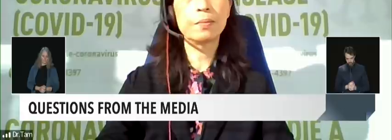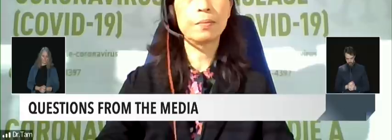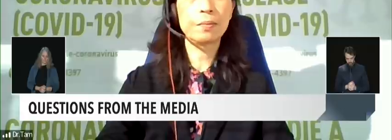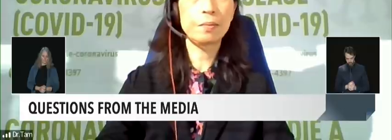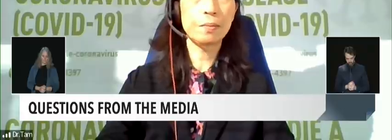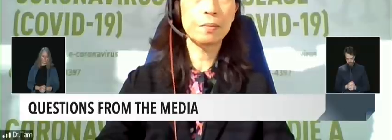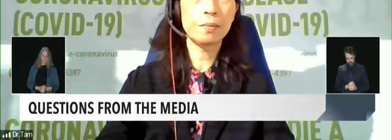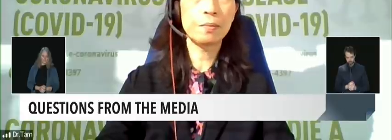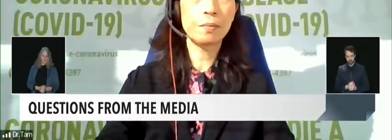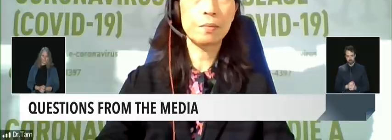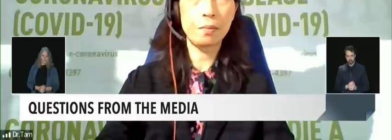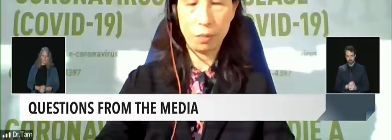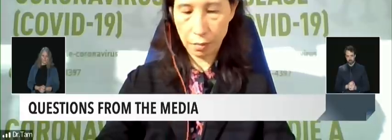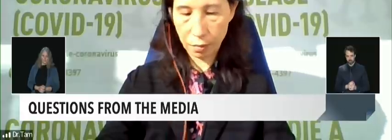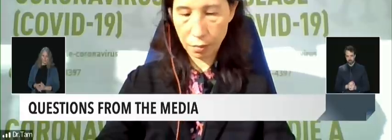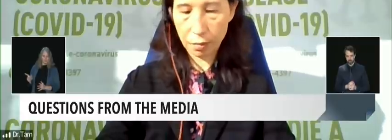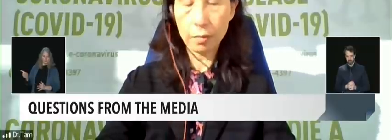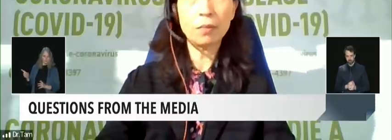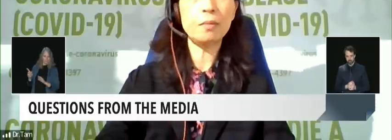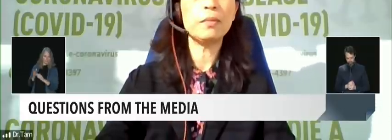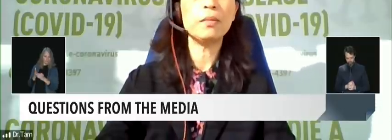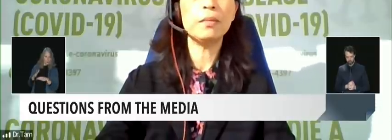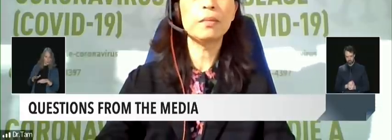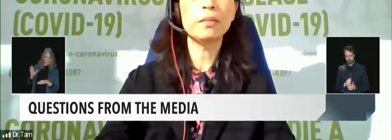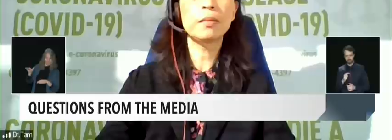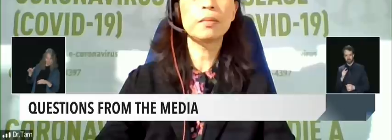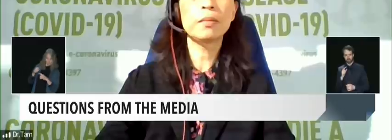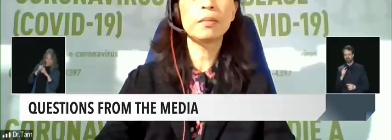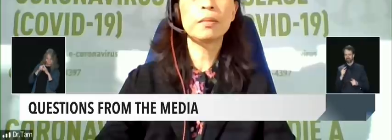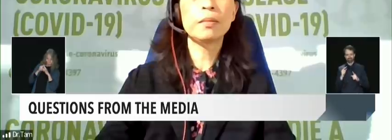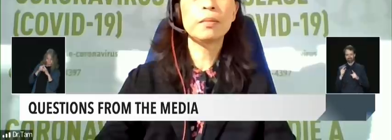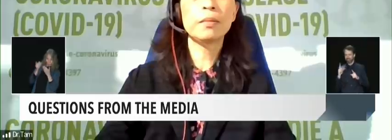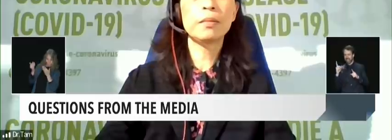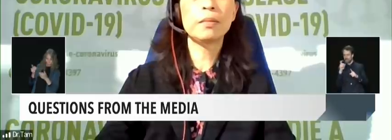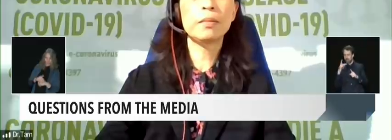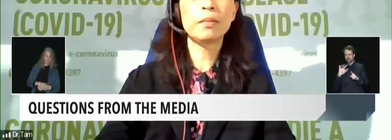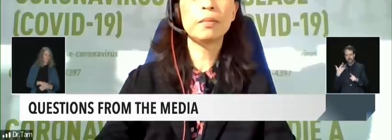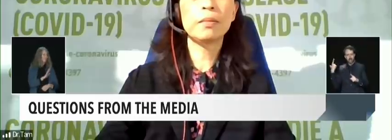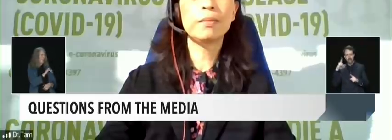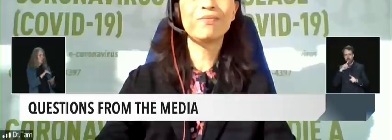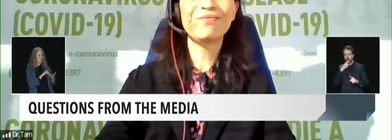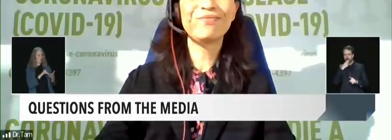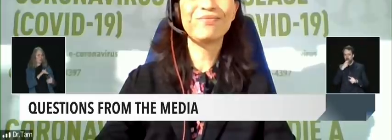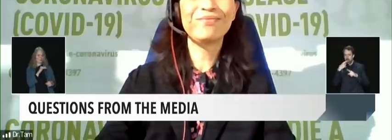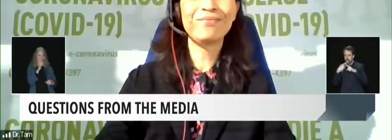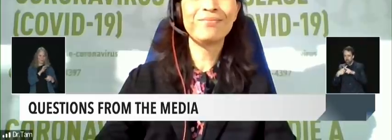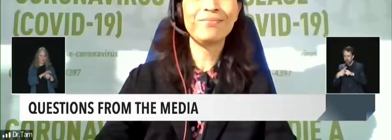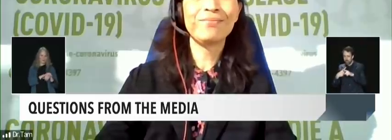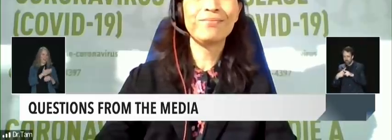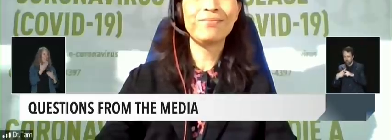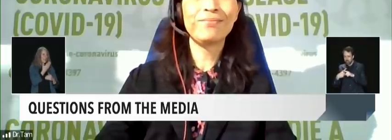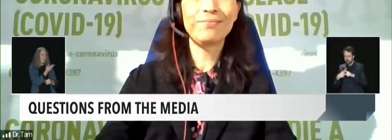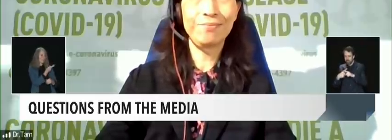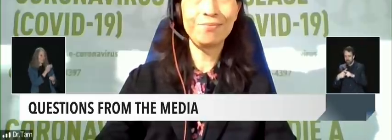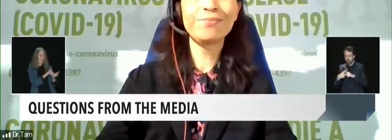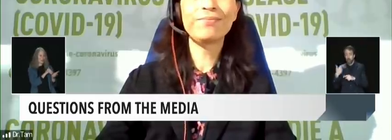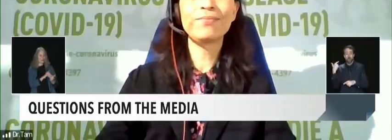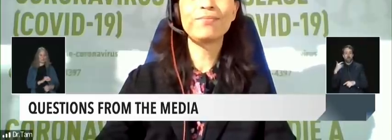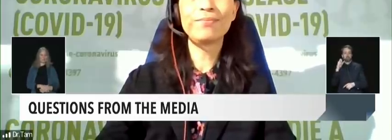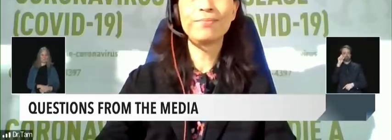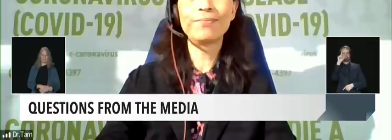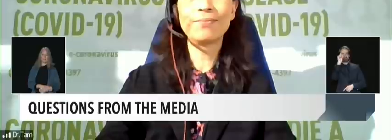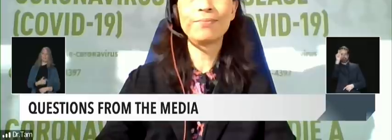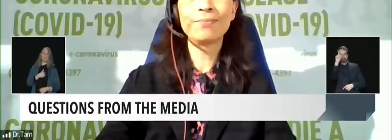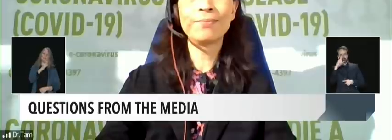once again Ms. Osmond you might be on mute pardon me sorry about that thanks doctors I wanted to ask you